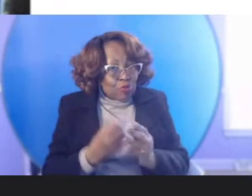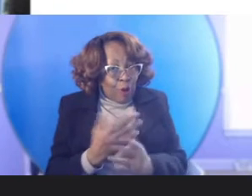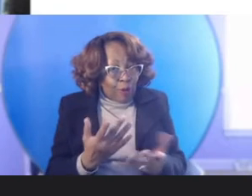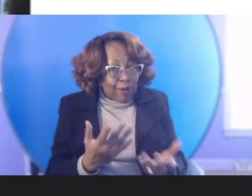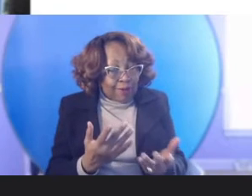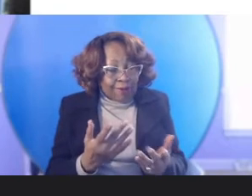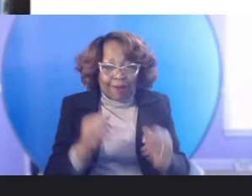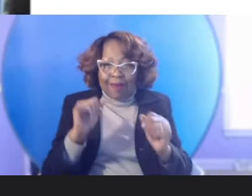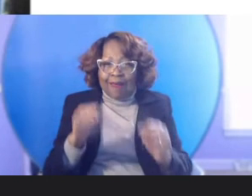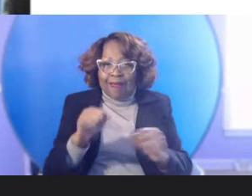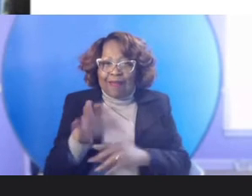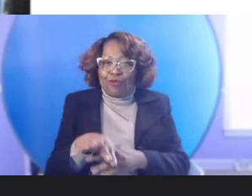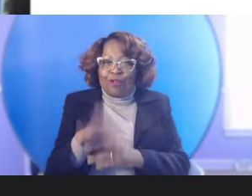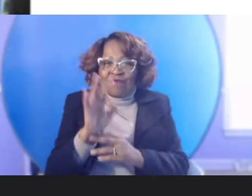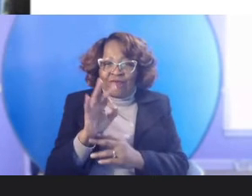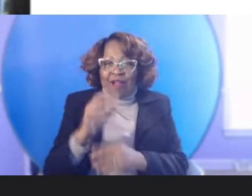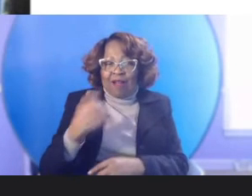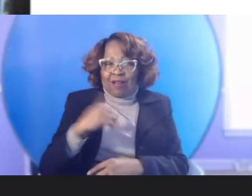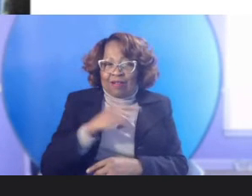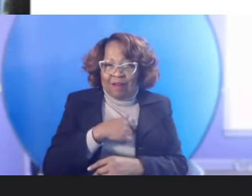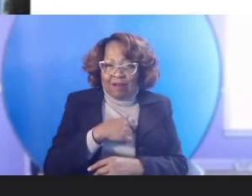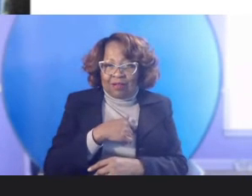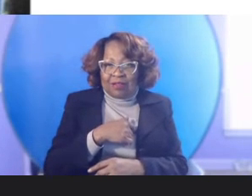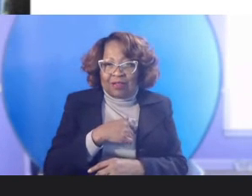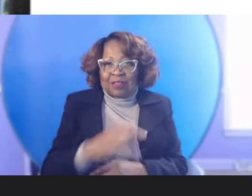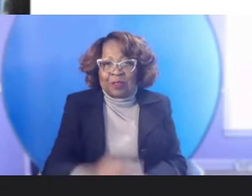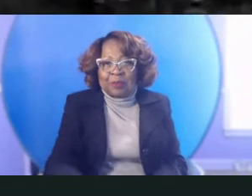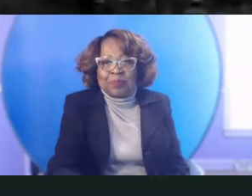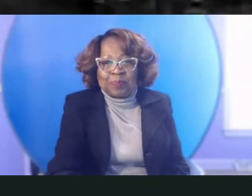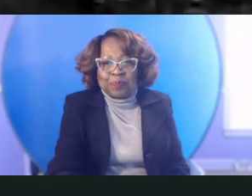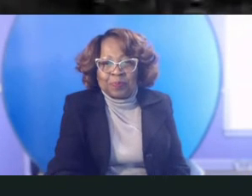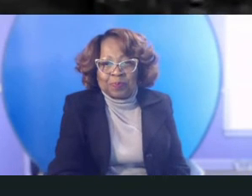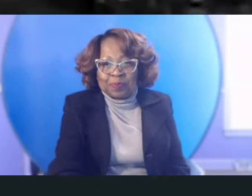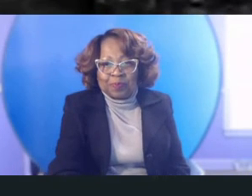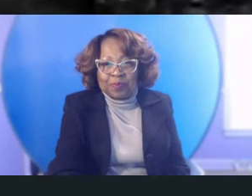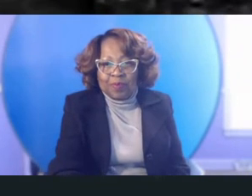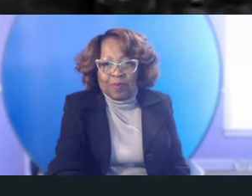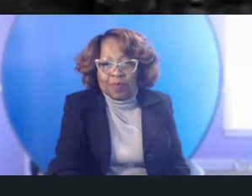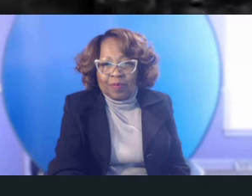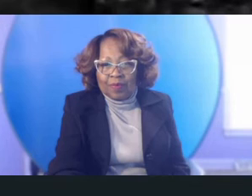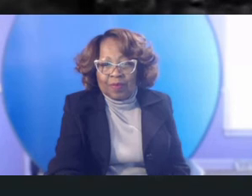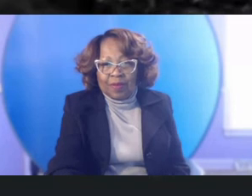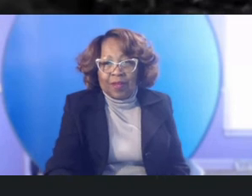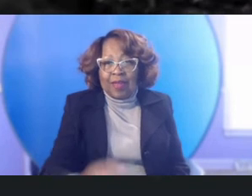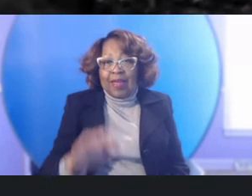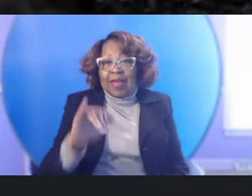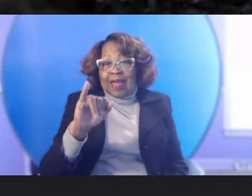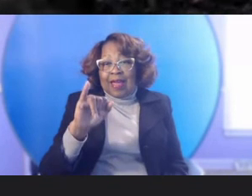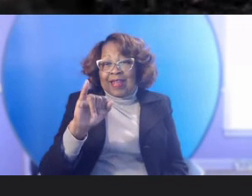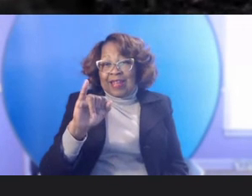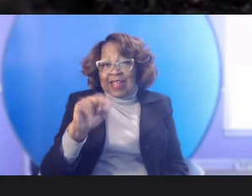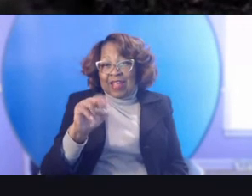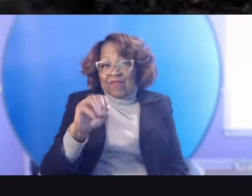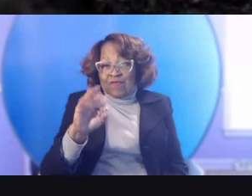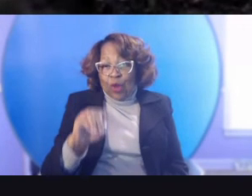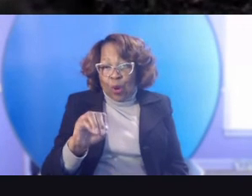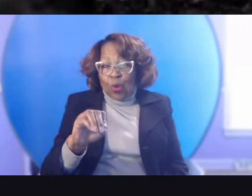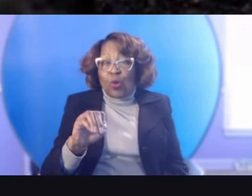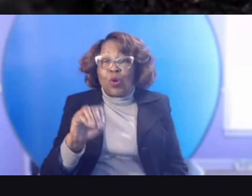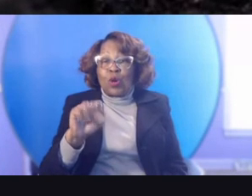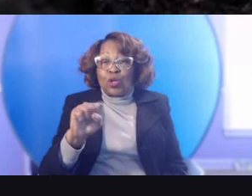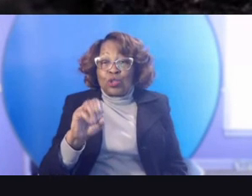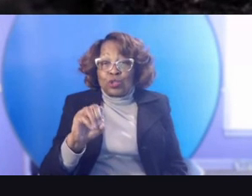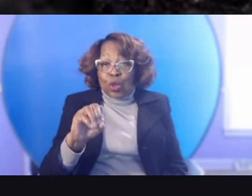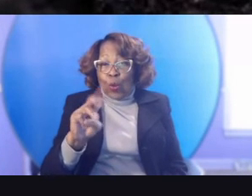find us, uh, email at info at we, so we grow work on our website